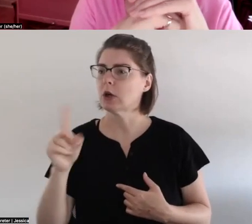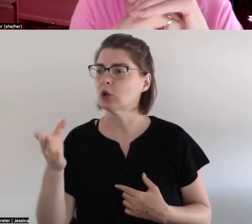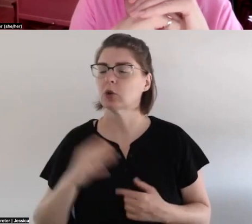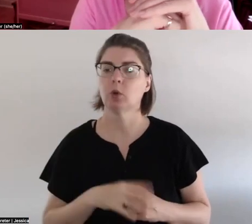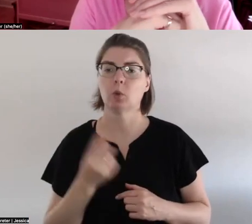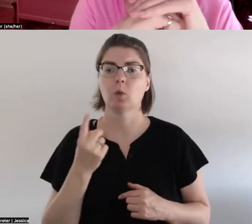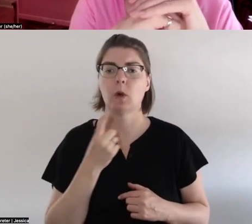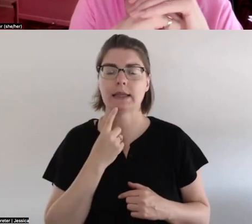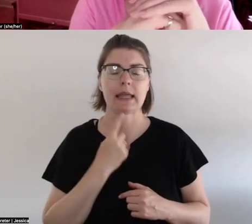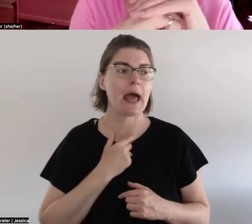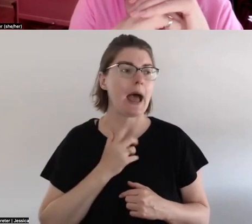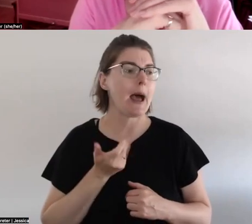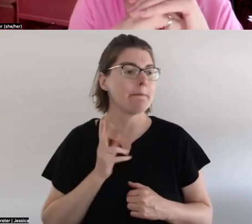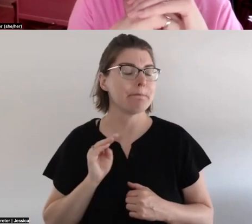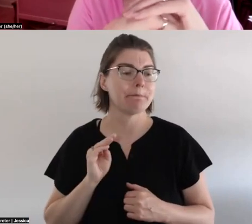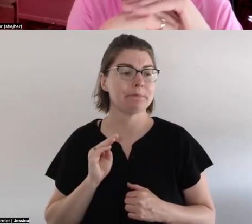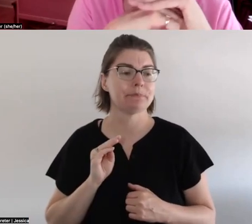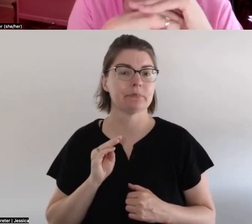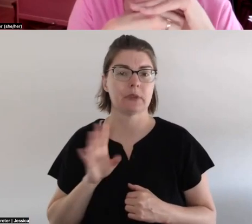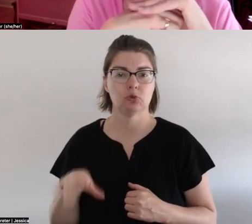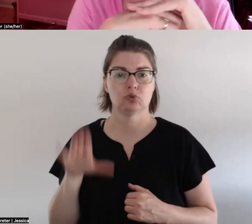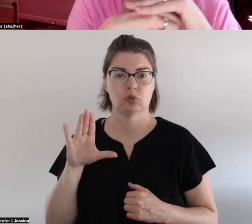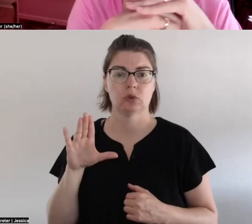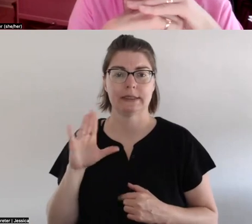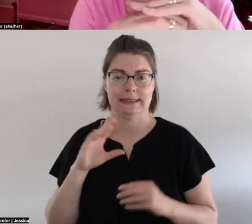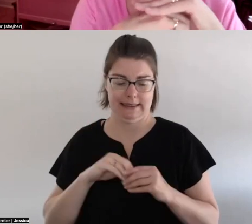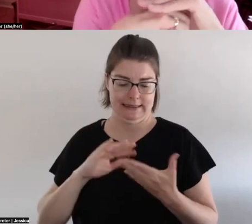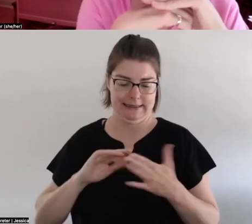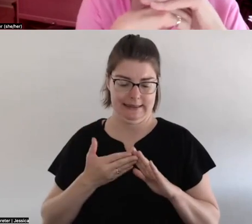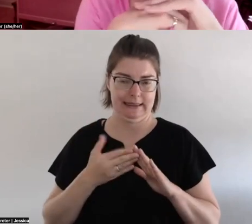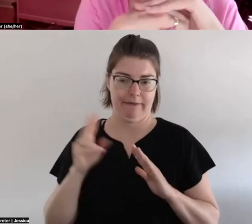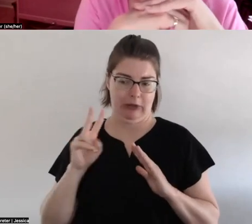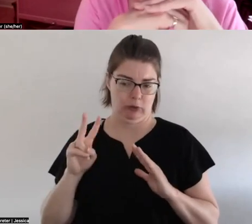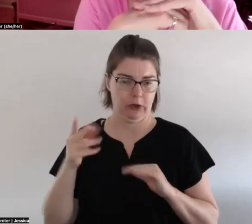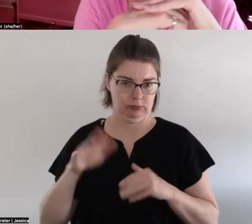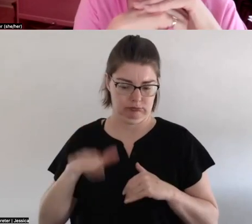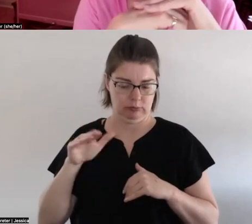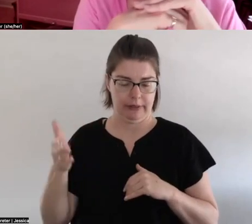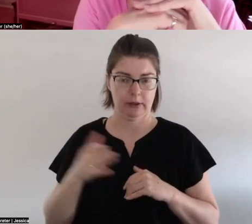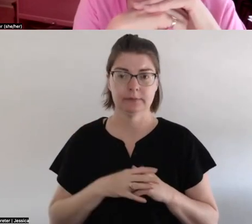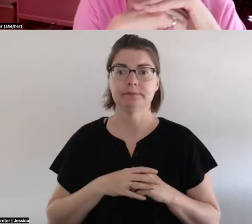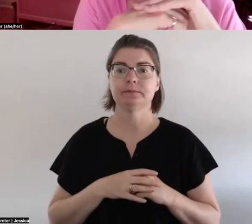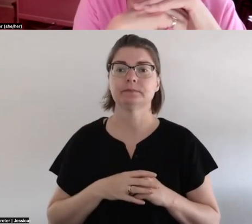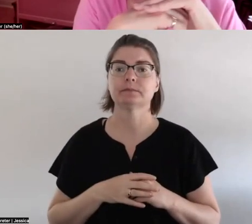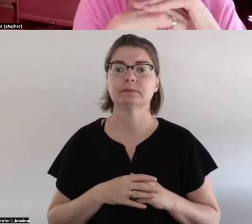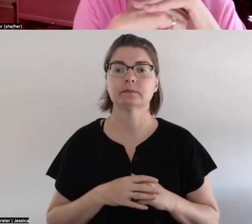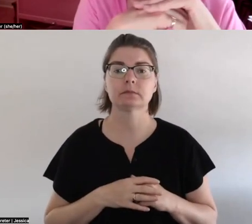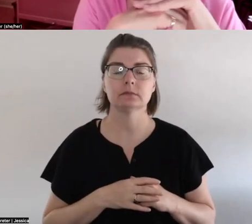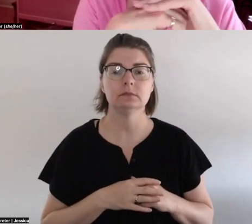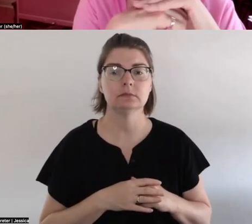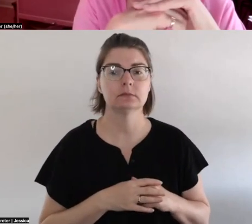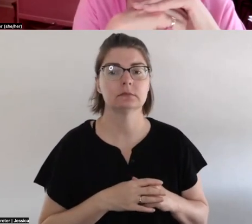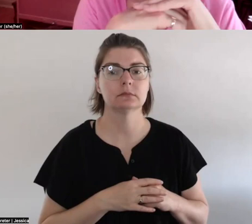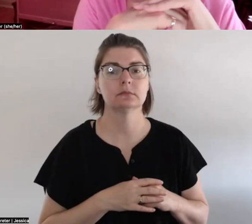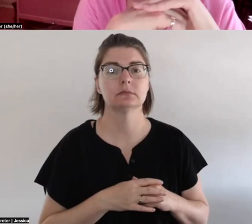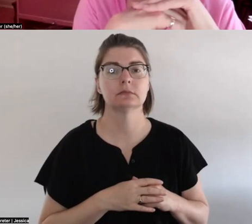said oh um he was raised in the city vancouver and he had to go